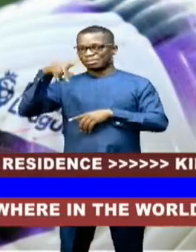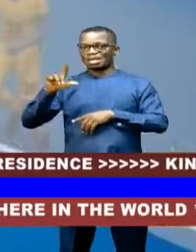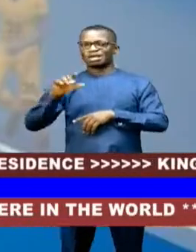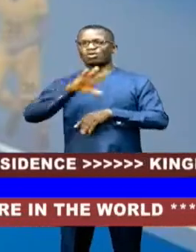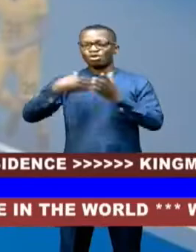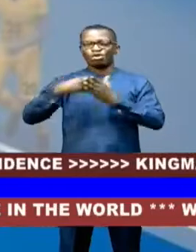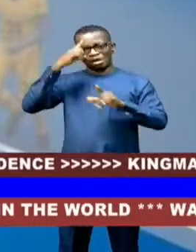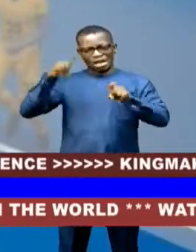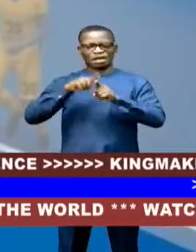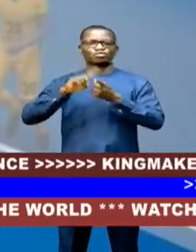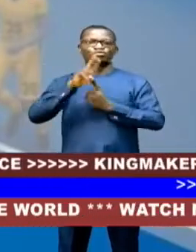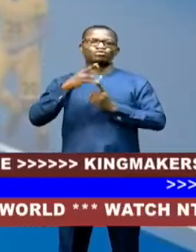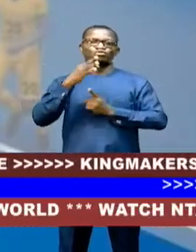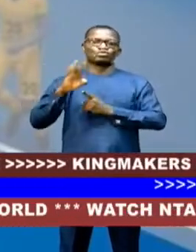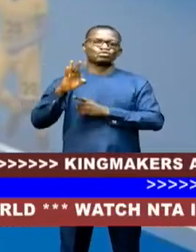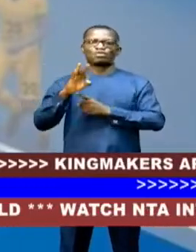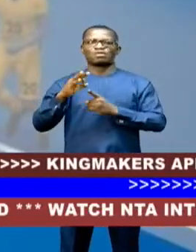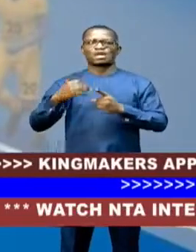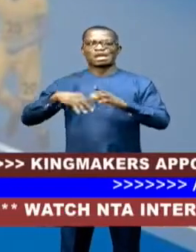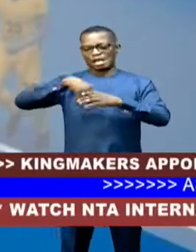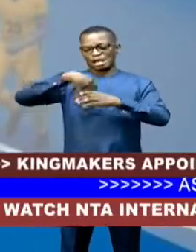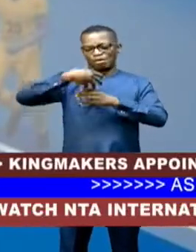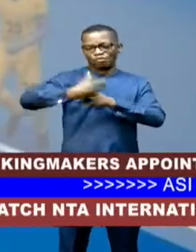to the use of the semi-automated offside technology from next season. this